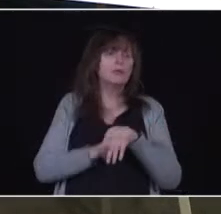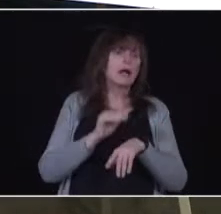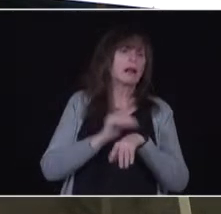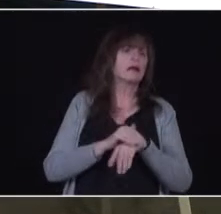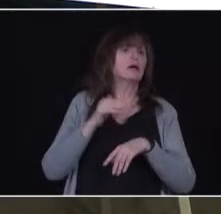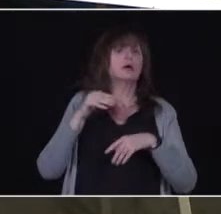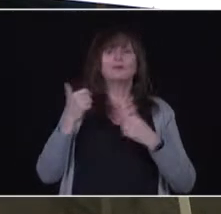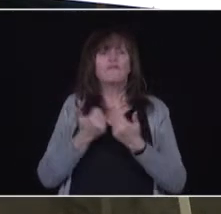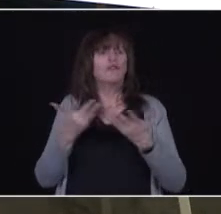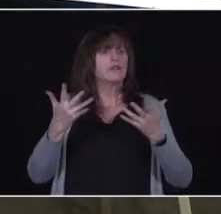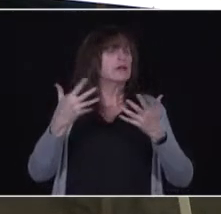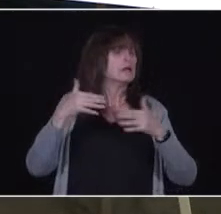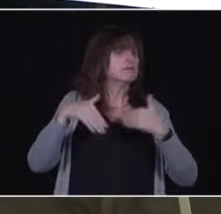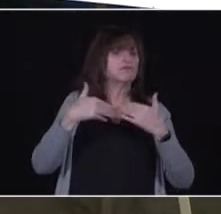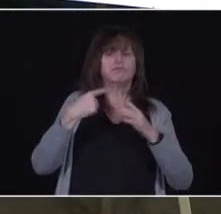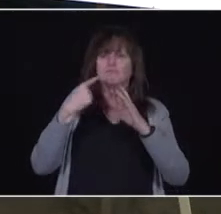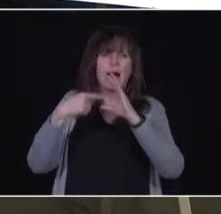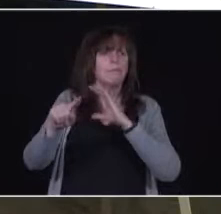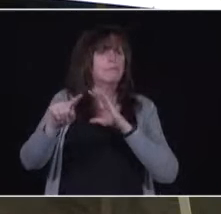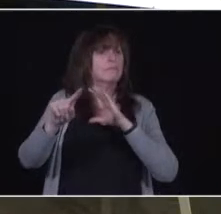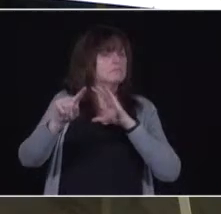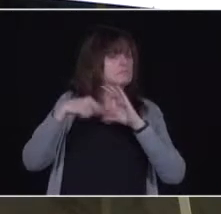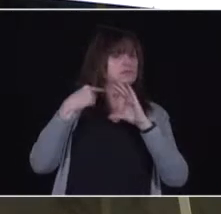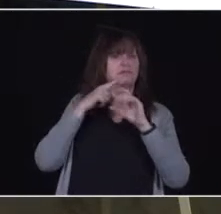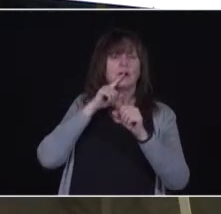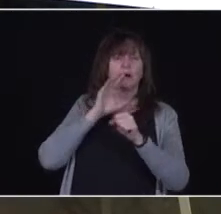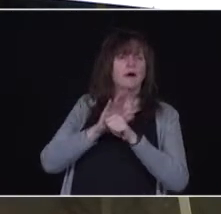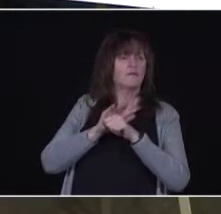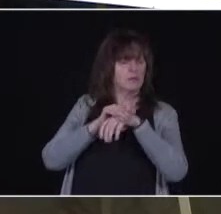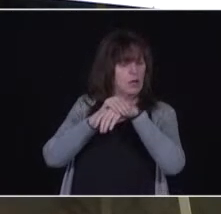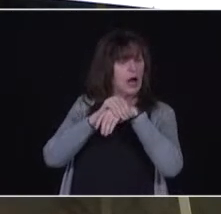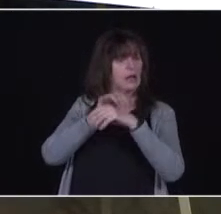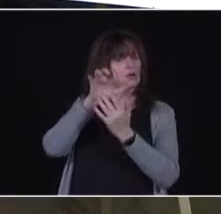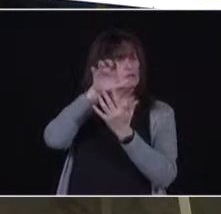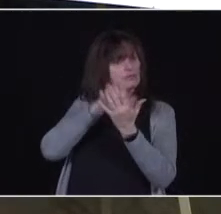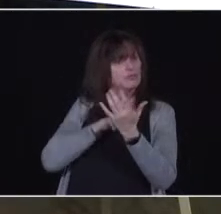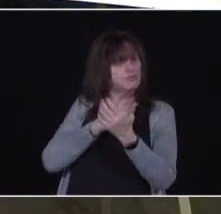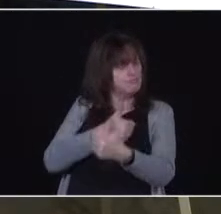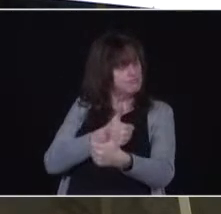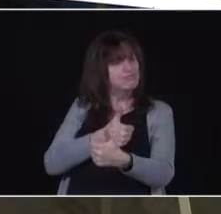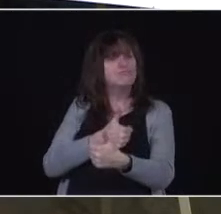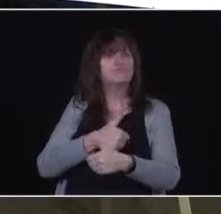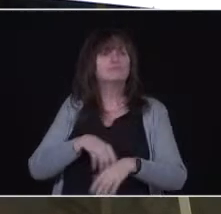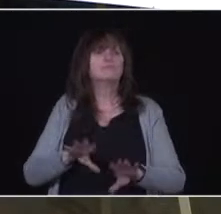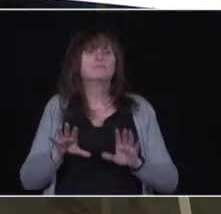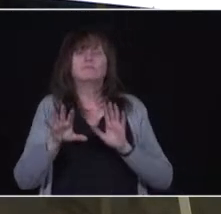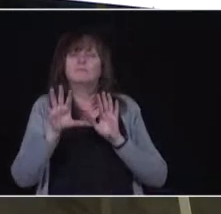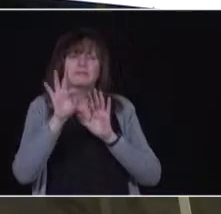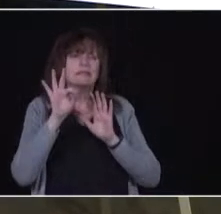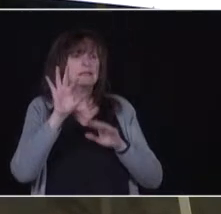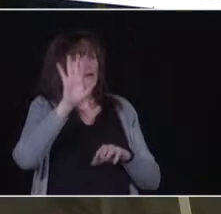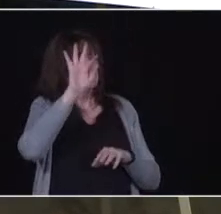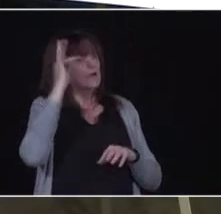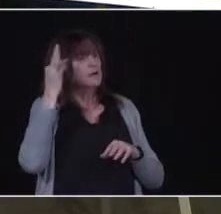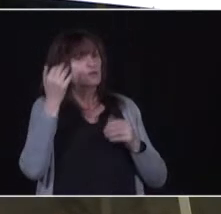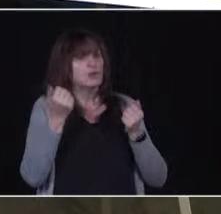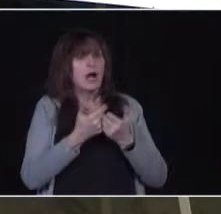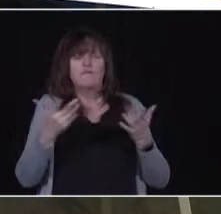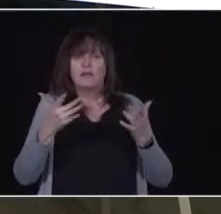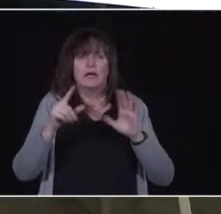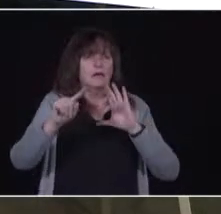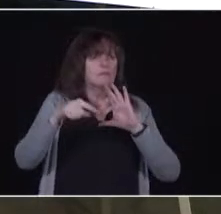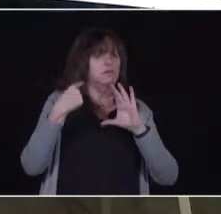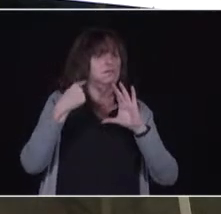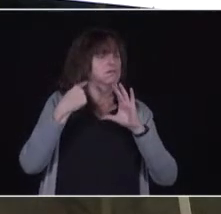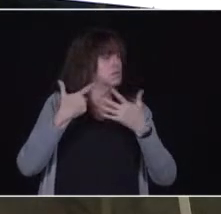that you will get back to confirm your appointment that you booked online and if you select French, everything that you see from there on in through the portal,